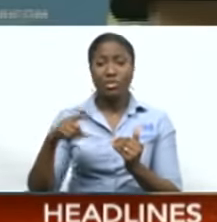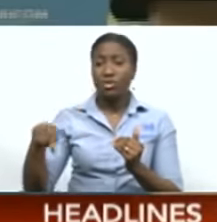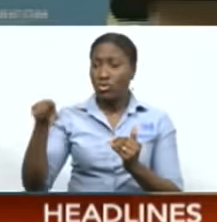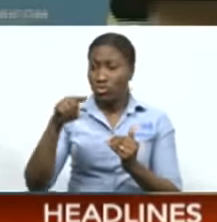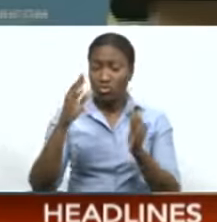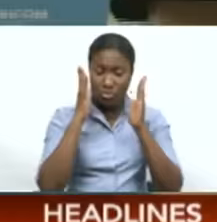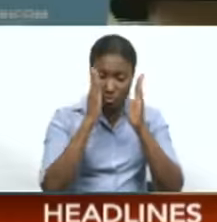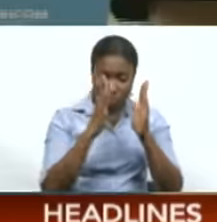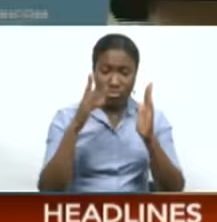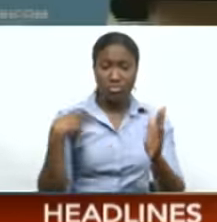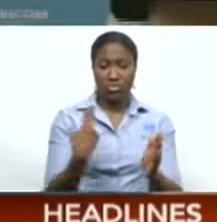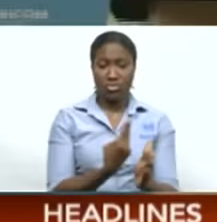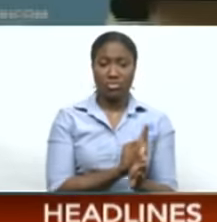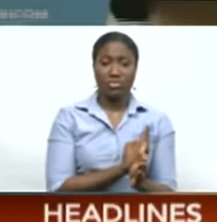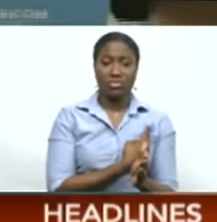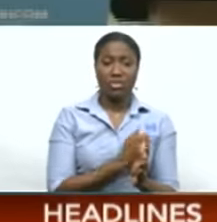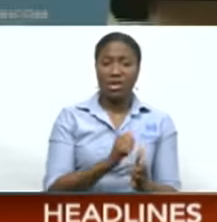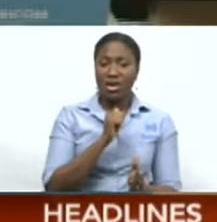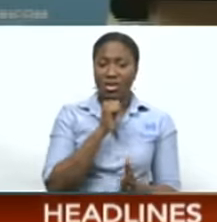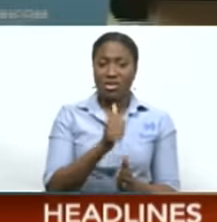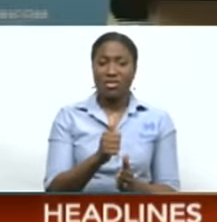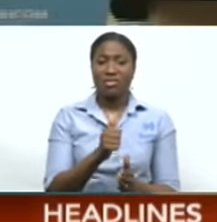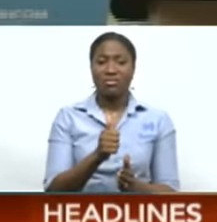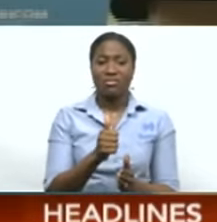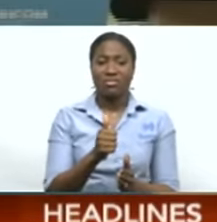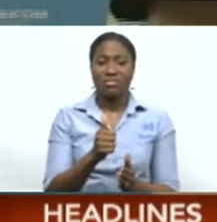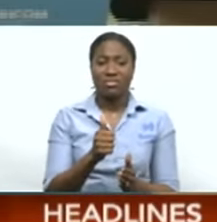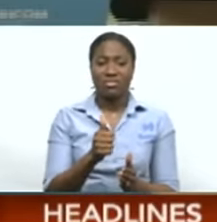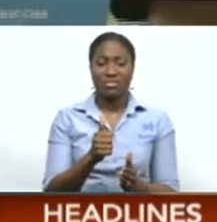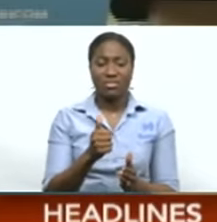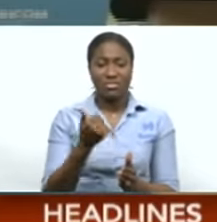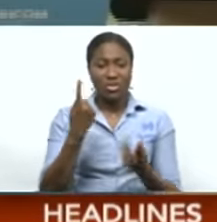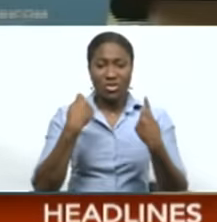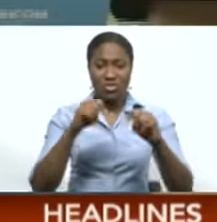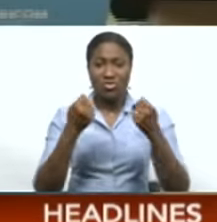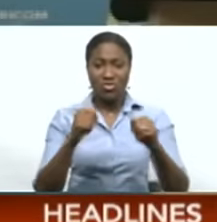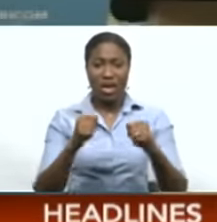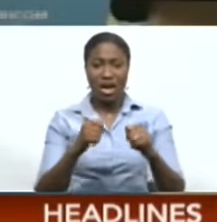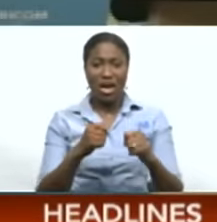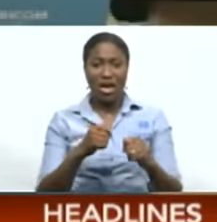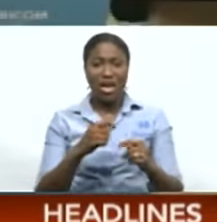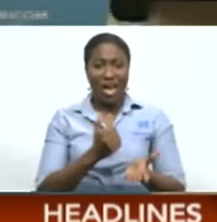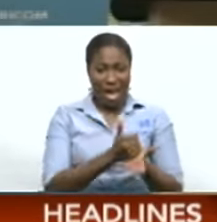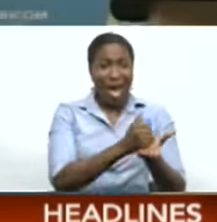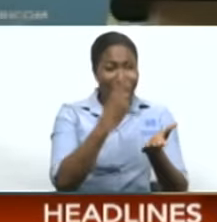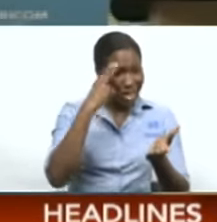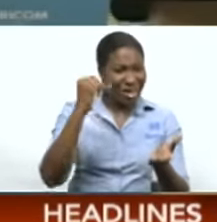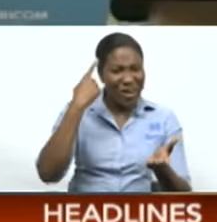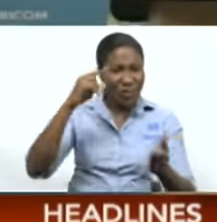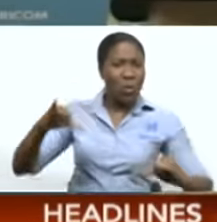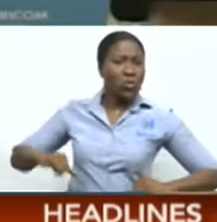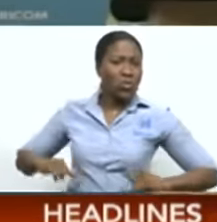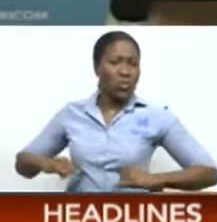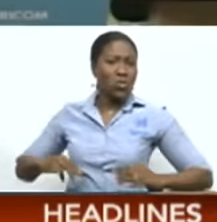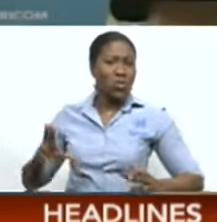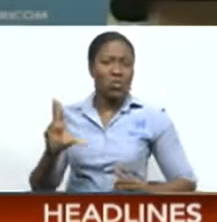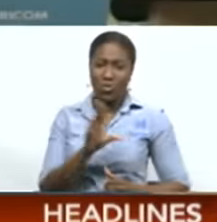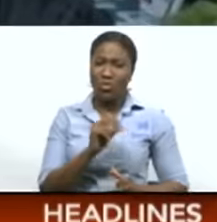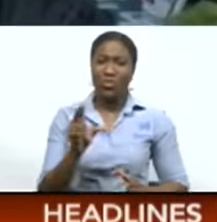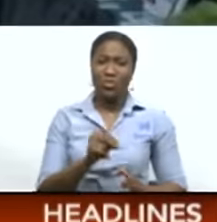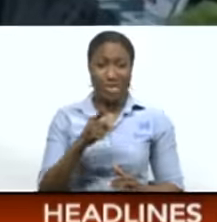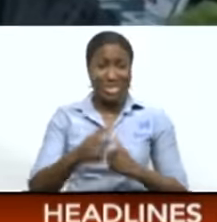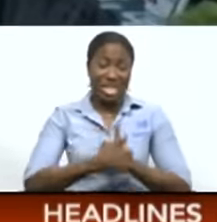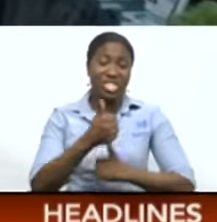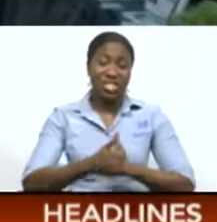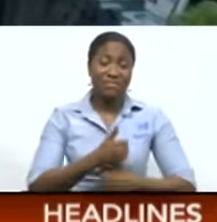and not in fact propping up what exists in perpetuity. That in itself poses a danger.